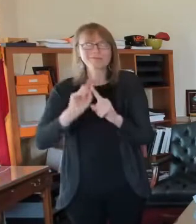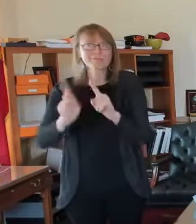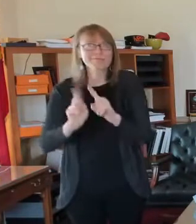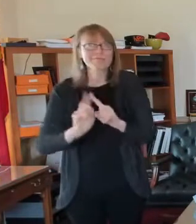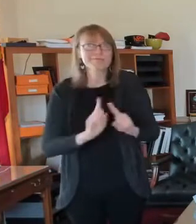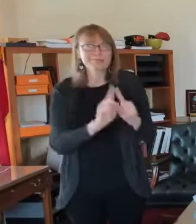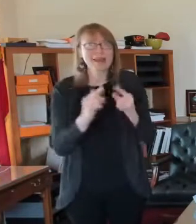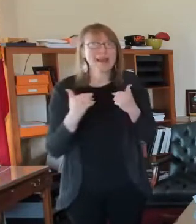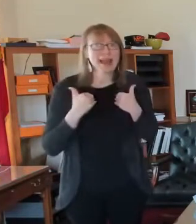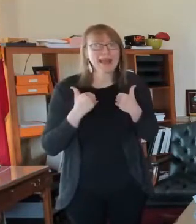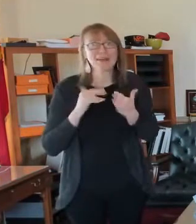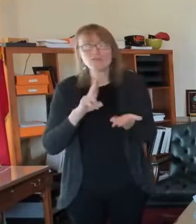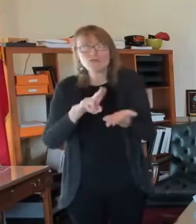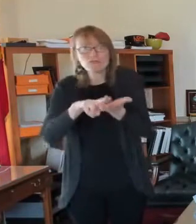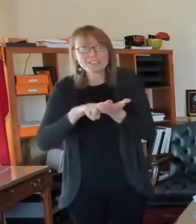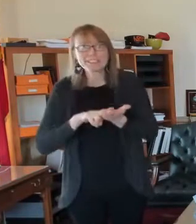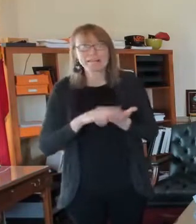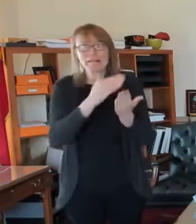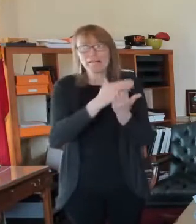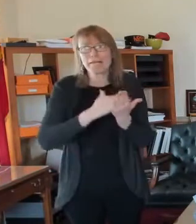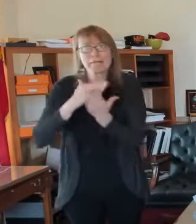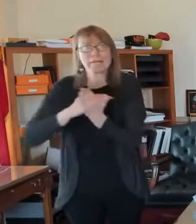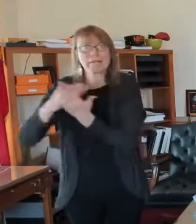force were, um,